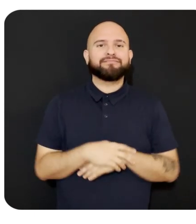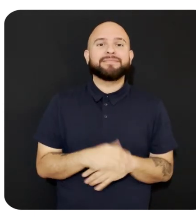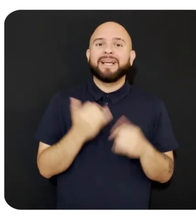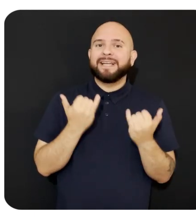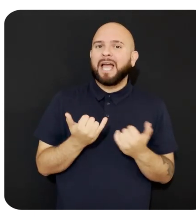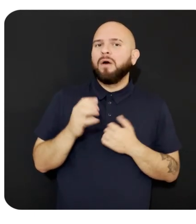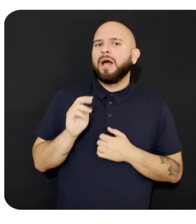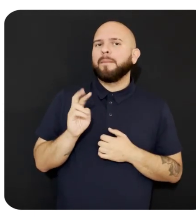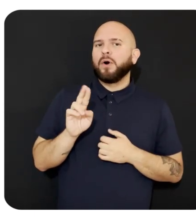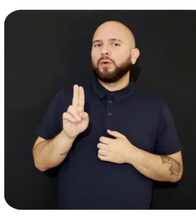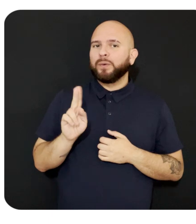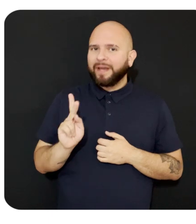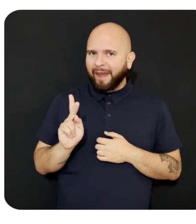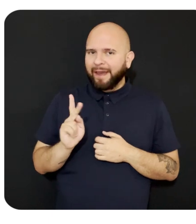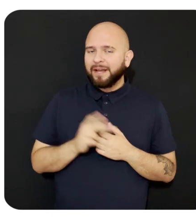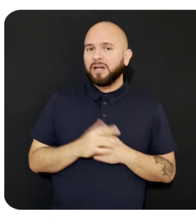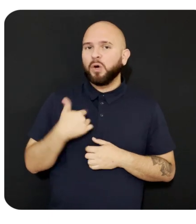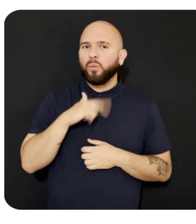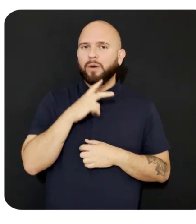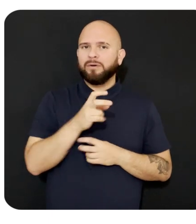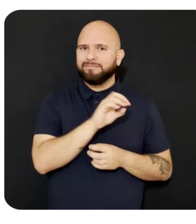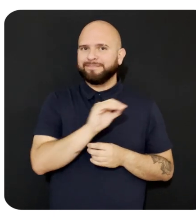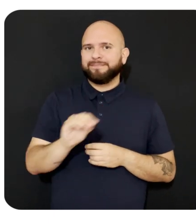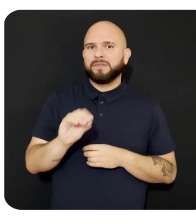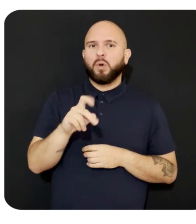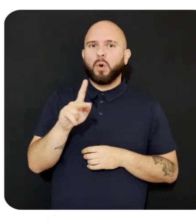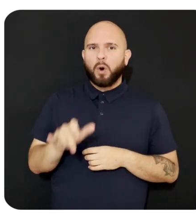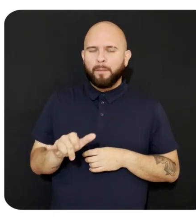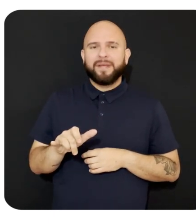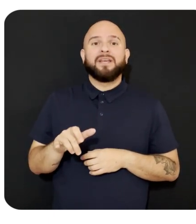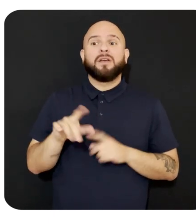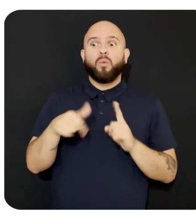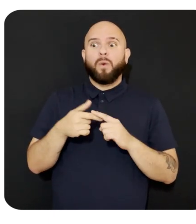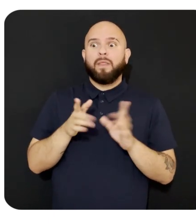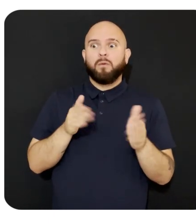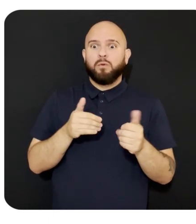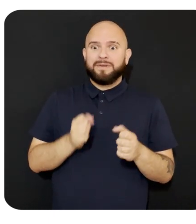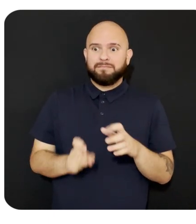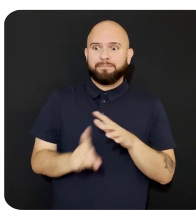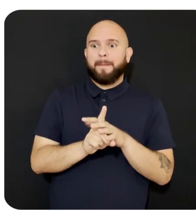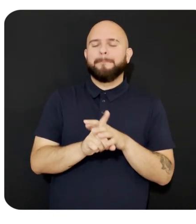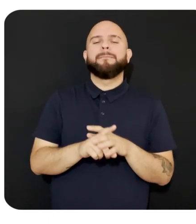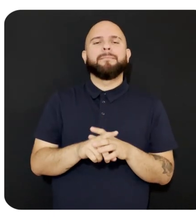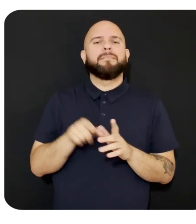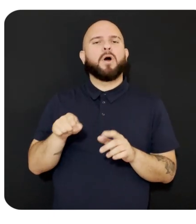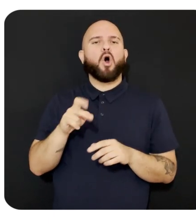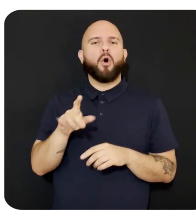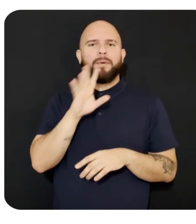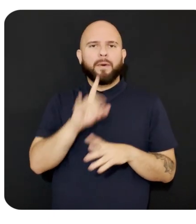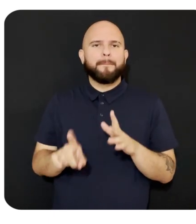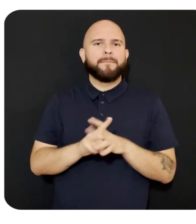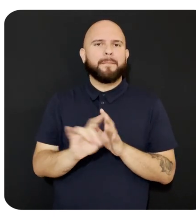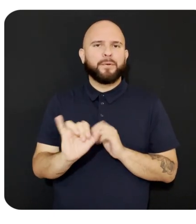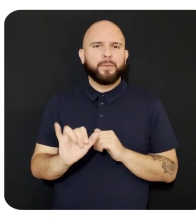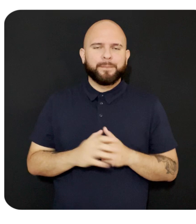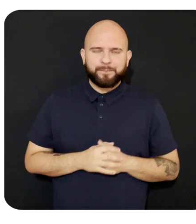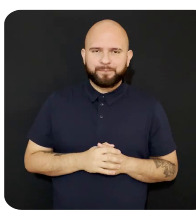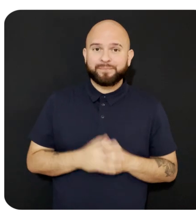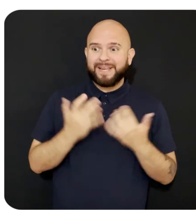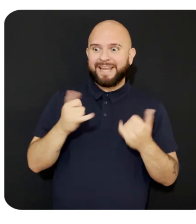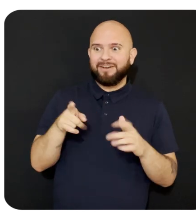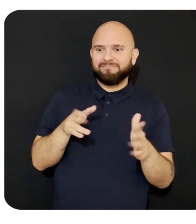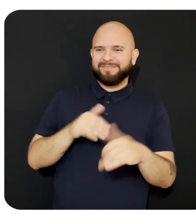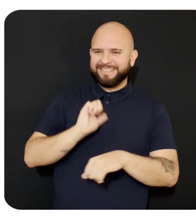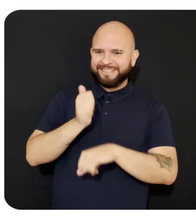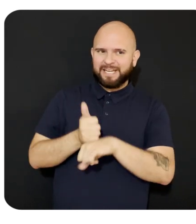component. We will drag in Opie and have him respawn when the room is created. Now that the scene is set up, I'd like to introduce the Meta